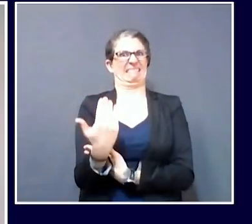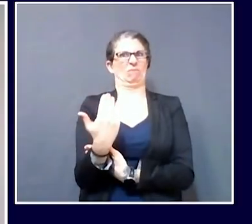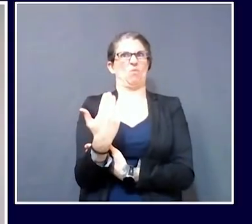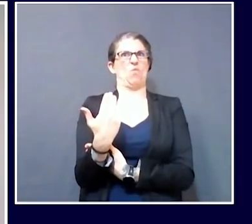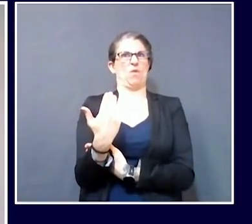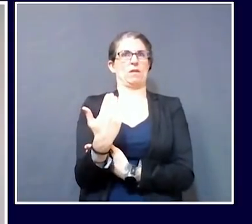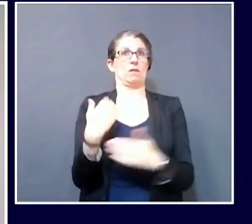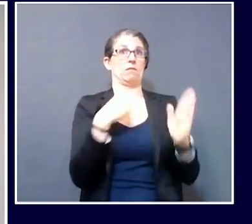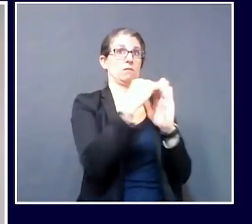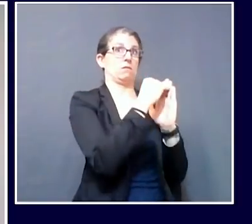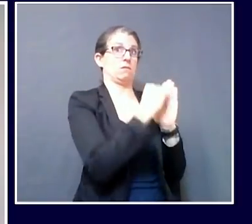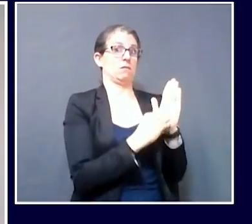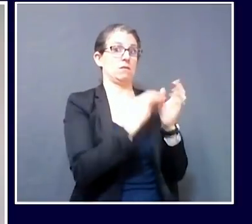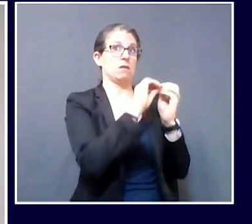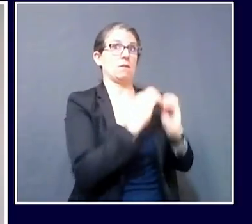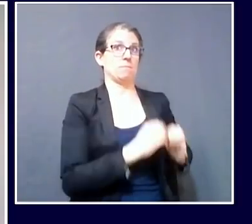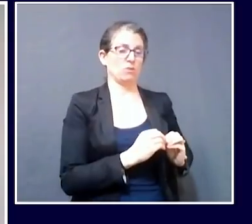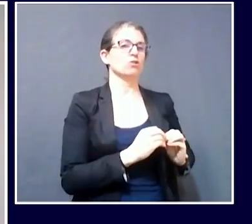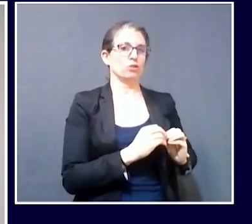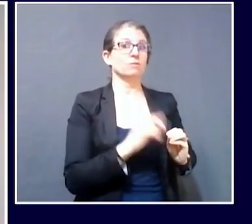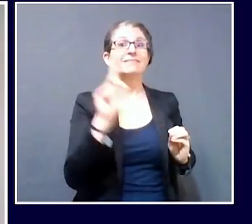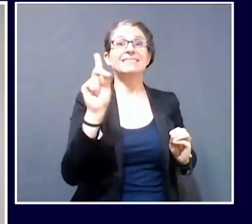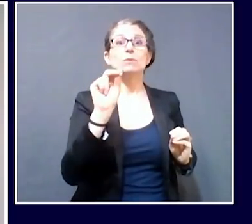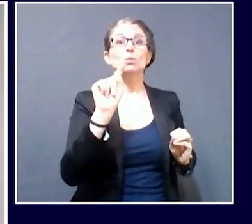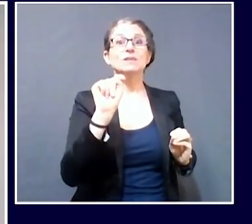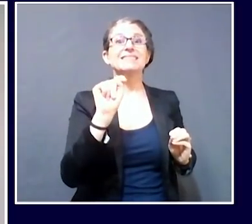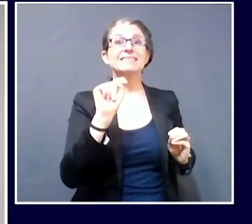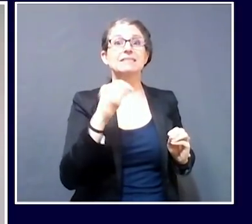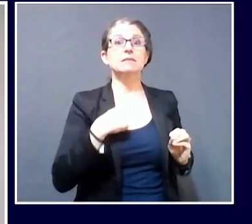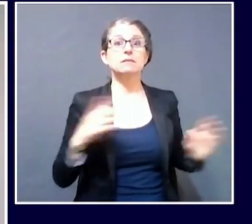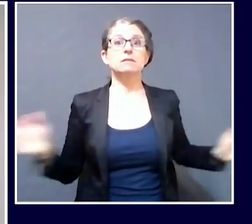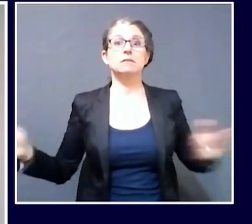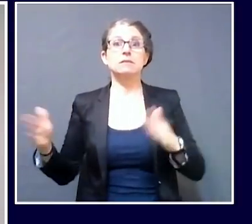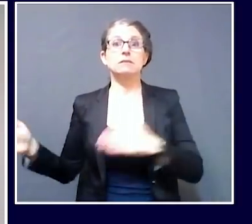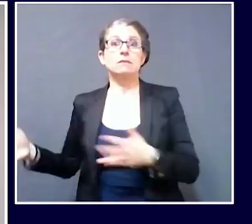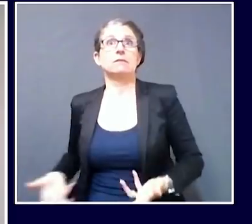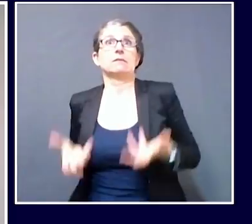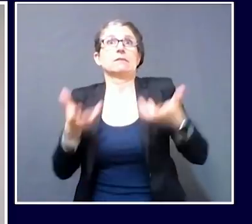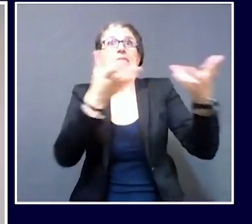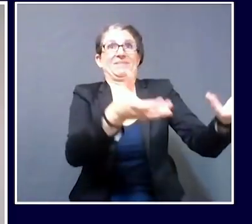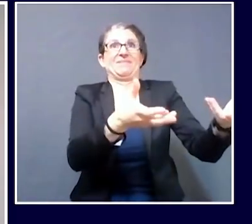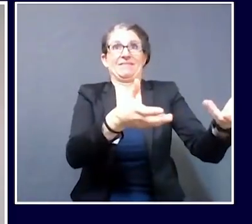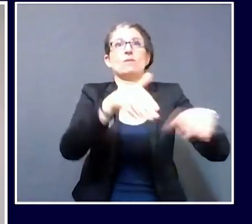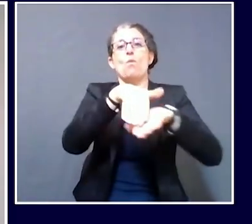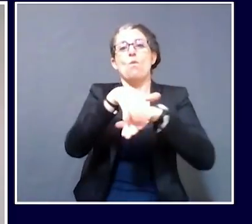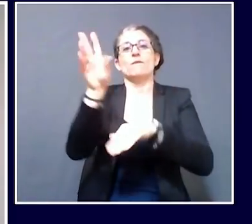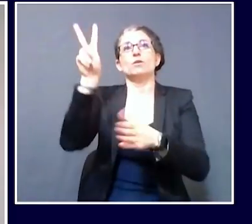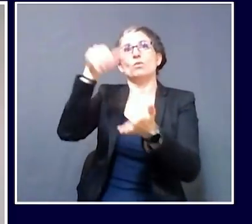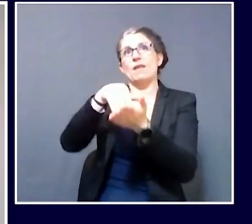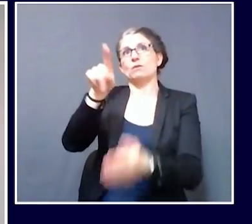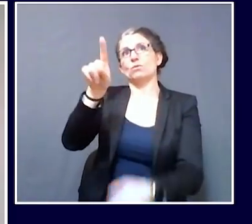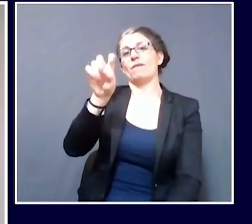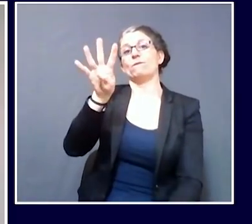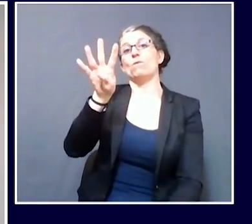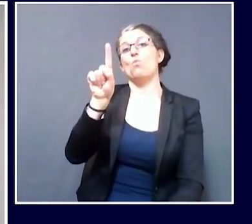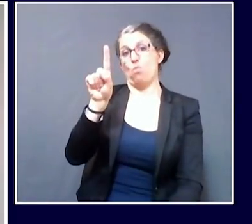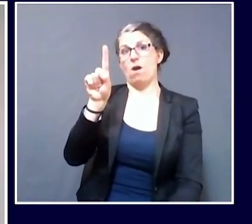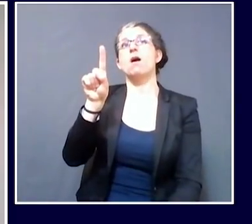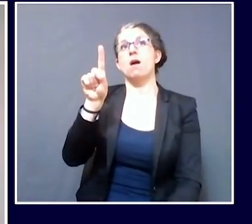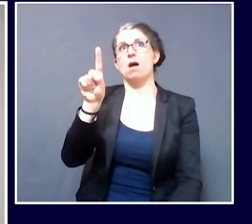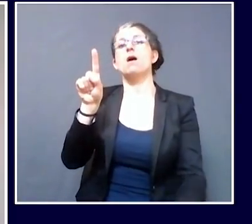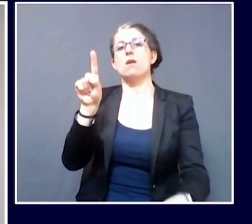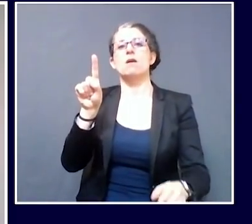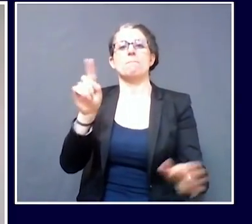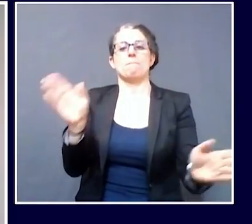of Transportation have fulfilled 2,141 orders for personal protective